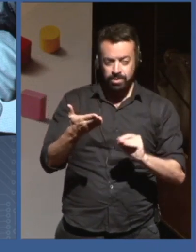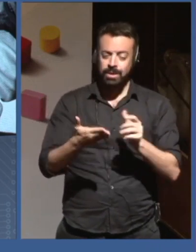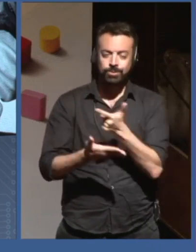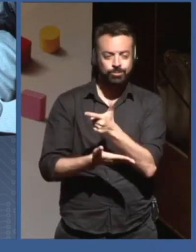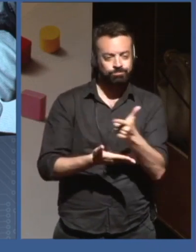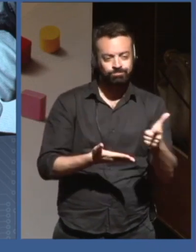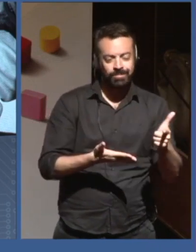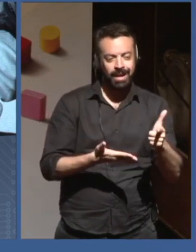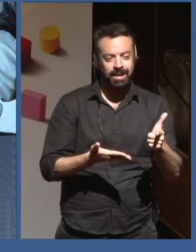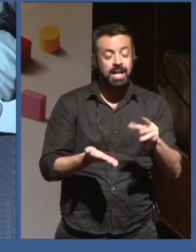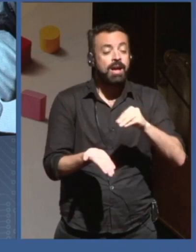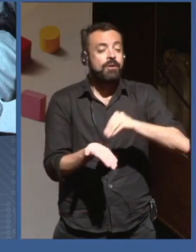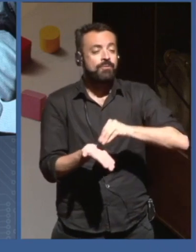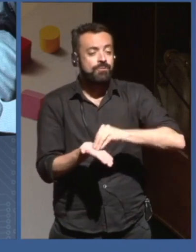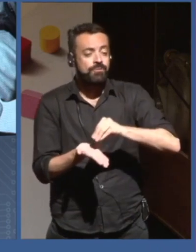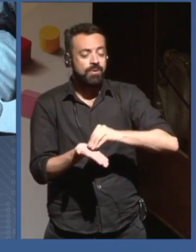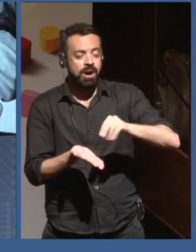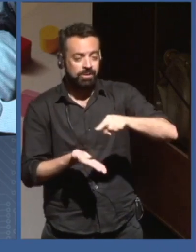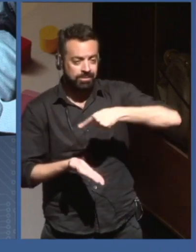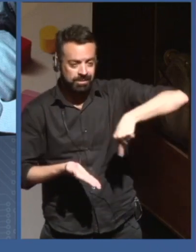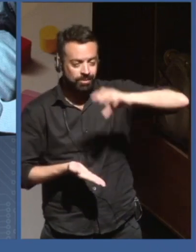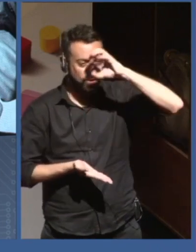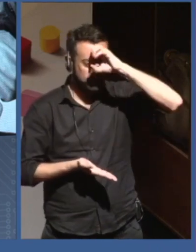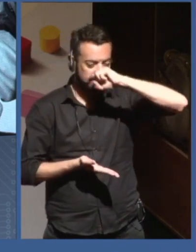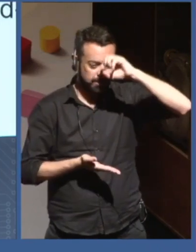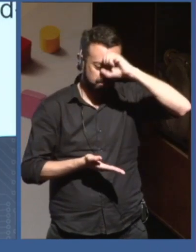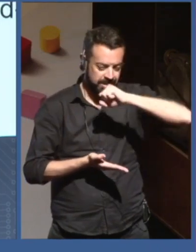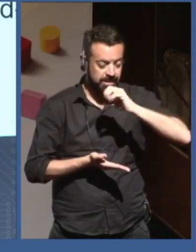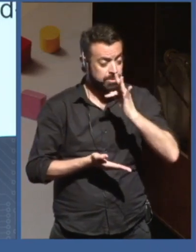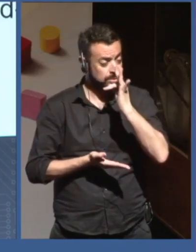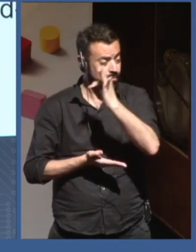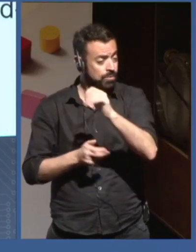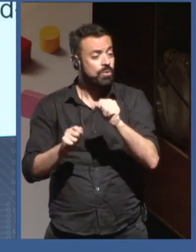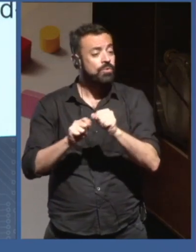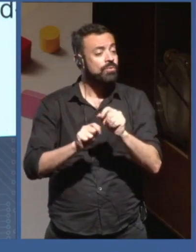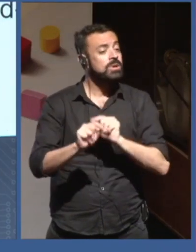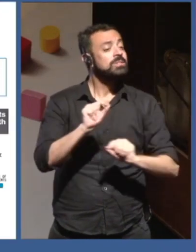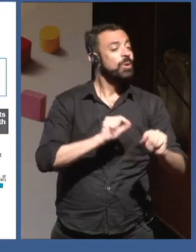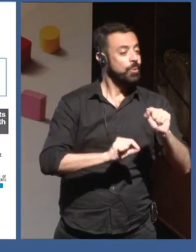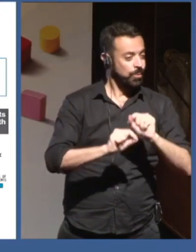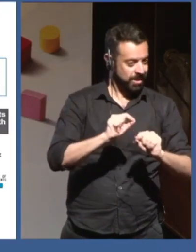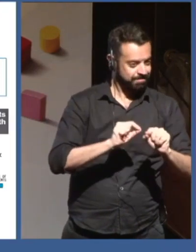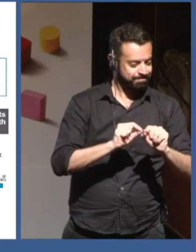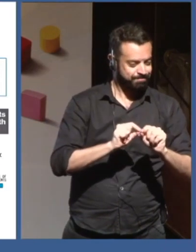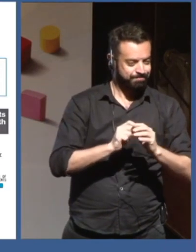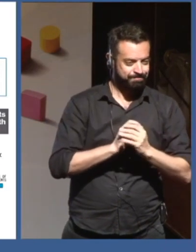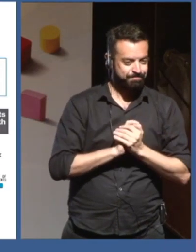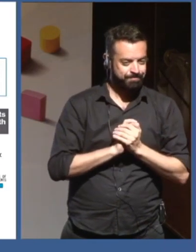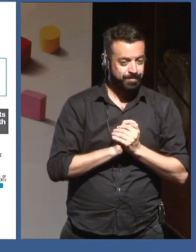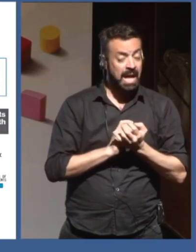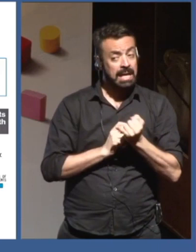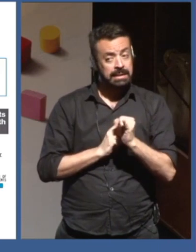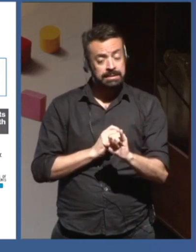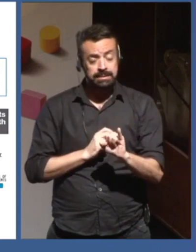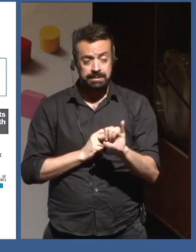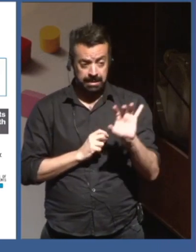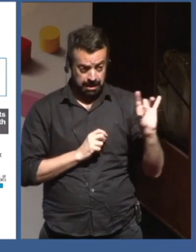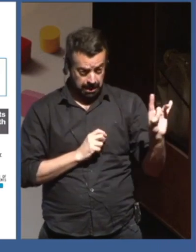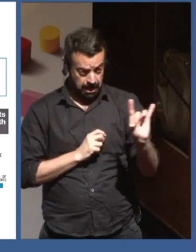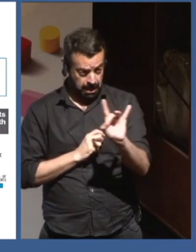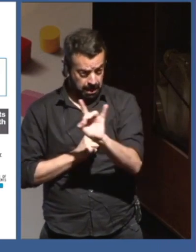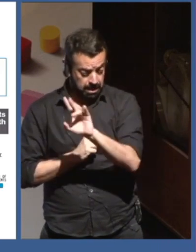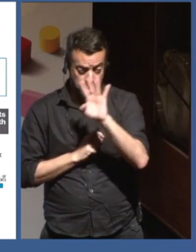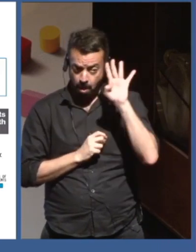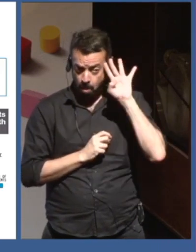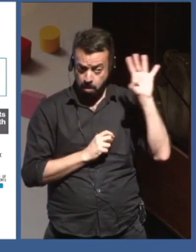actually, what should be done and what should not be done. And so, if you think of this, like,